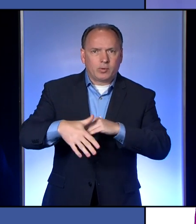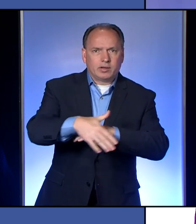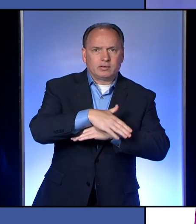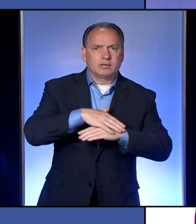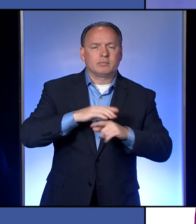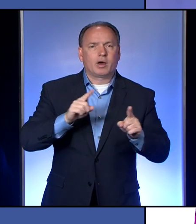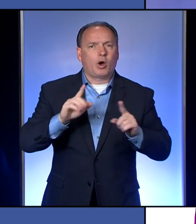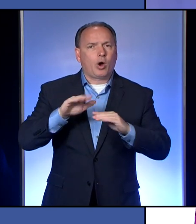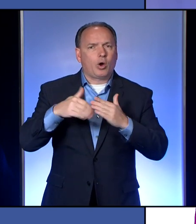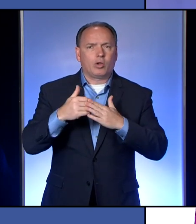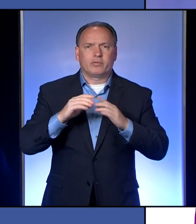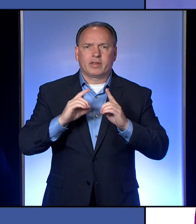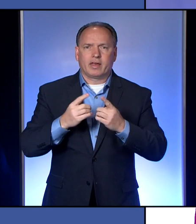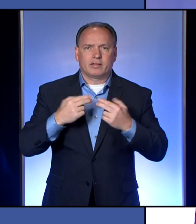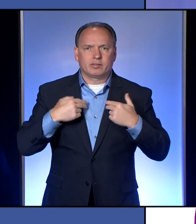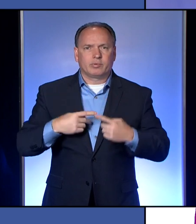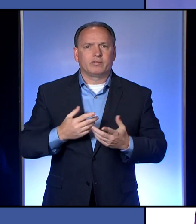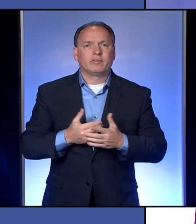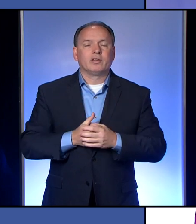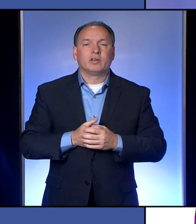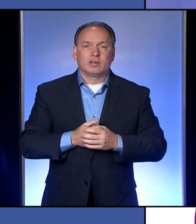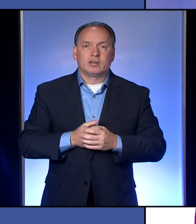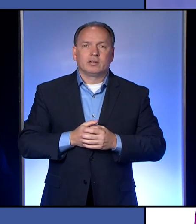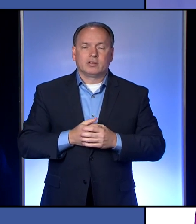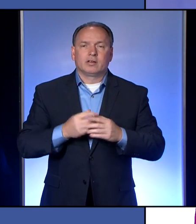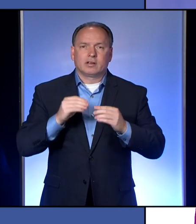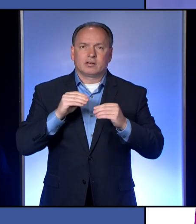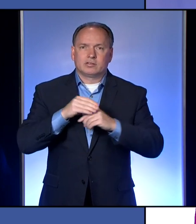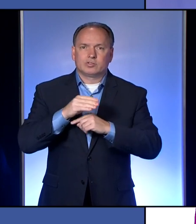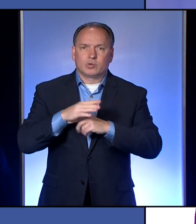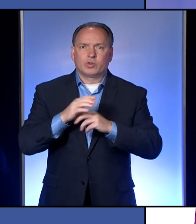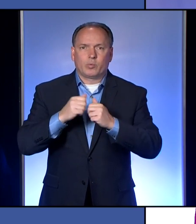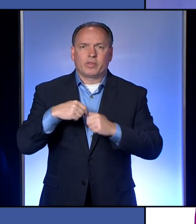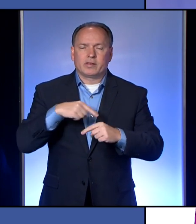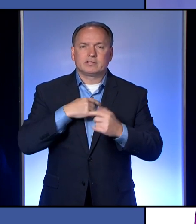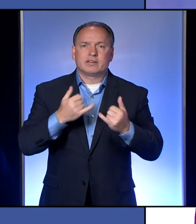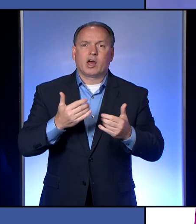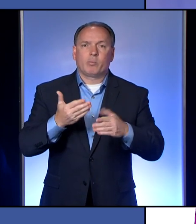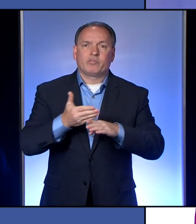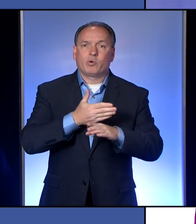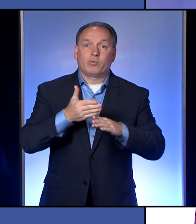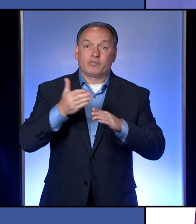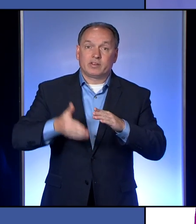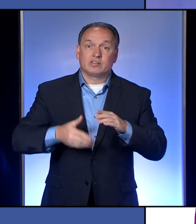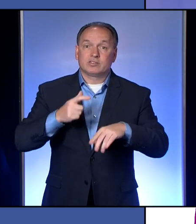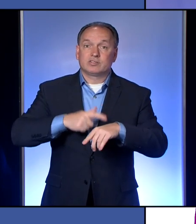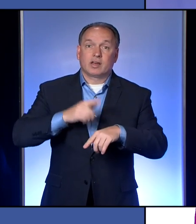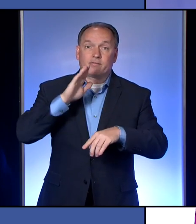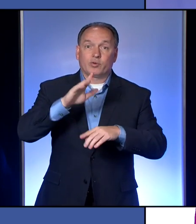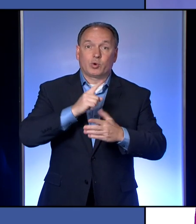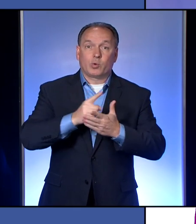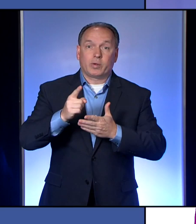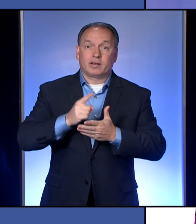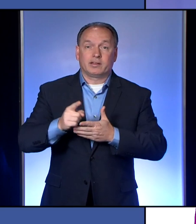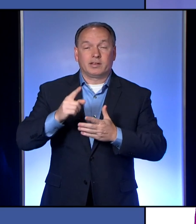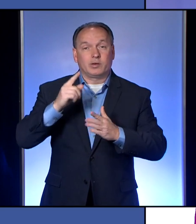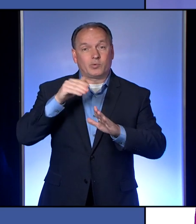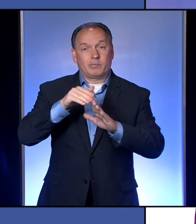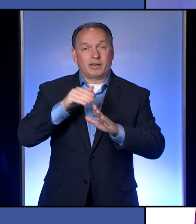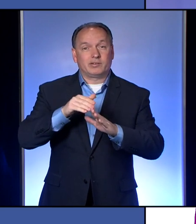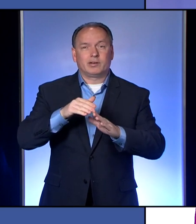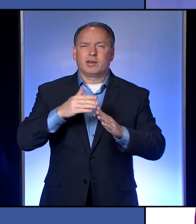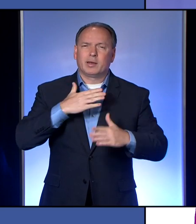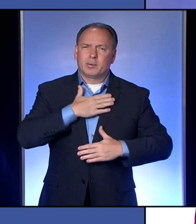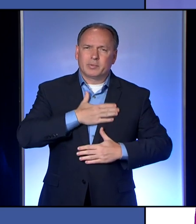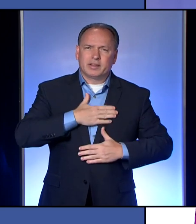wonderful over all these weeks in consulting with us. And now before we finish it's time for your weekly reminder to please complete the 2020